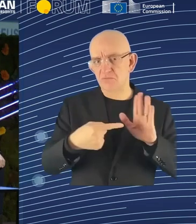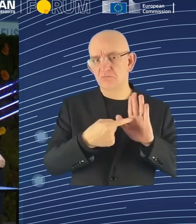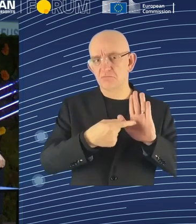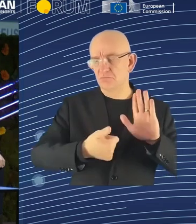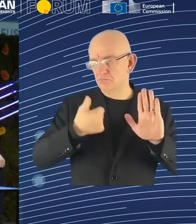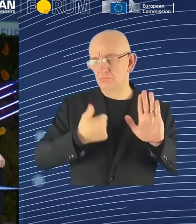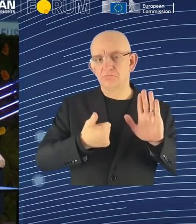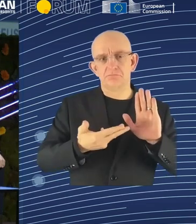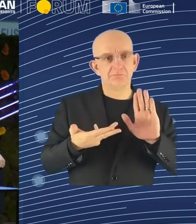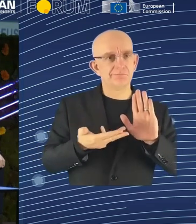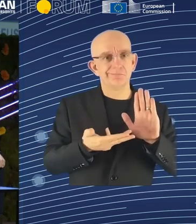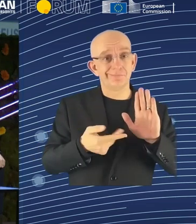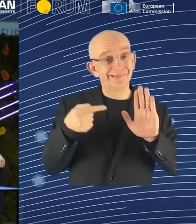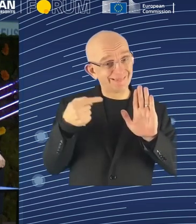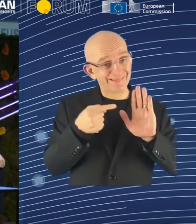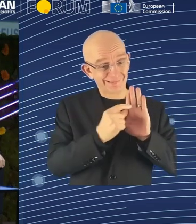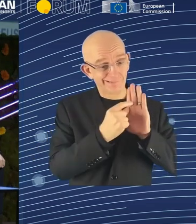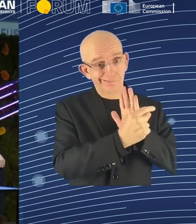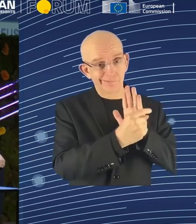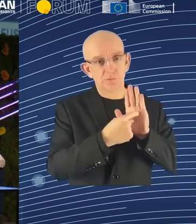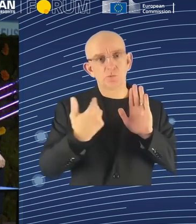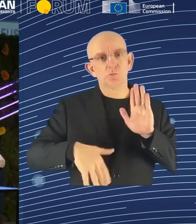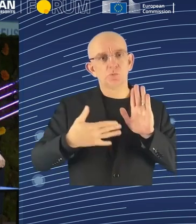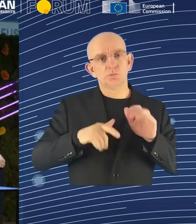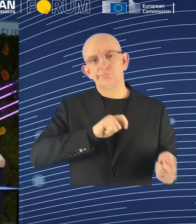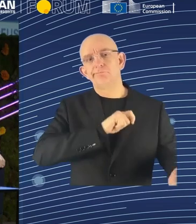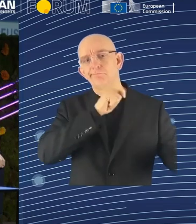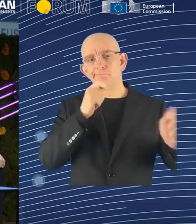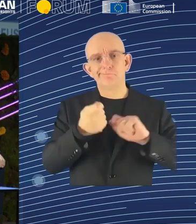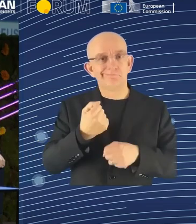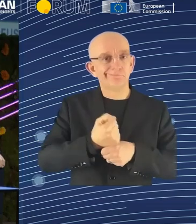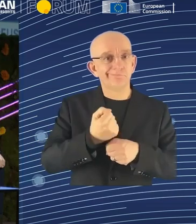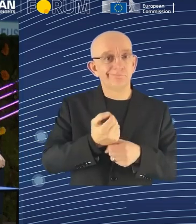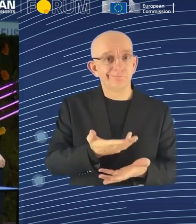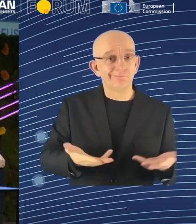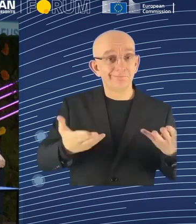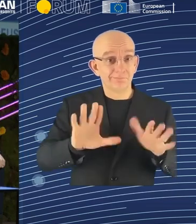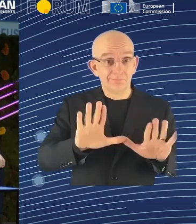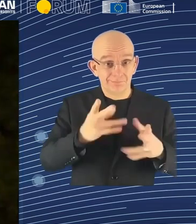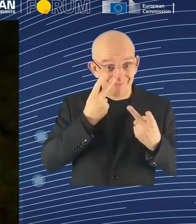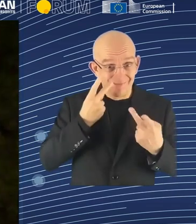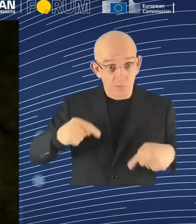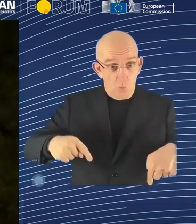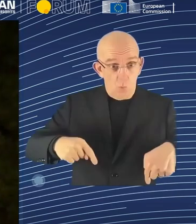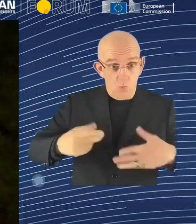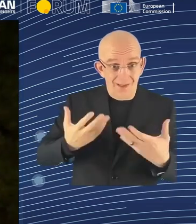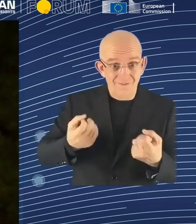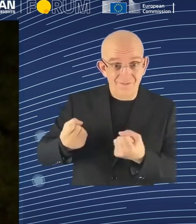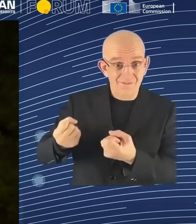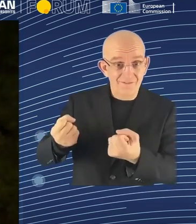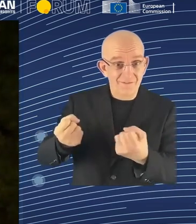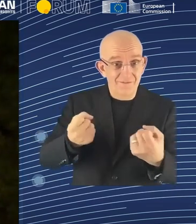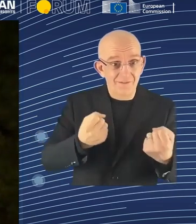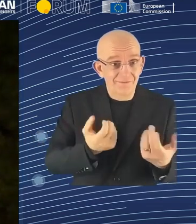It's already happening. We can see the dynamics of the market kind of happening. Now, how is it going to transform